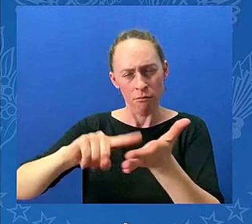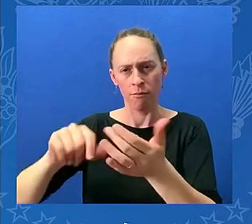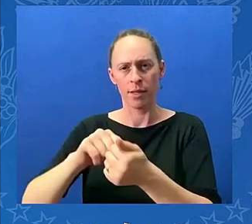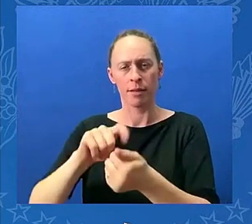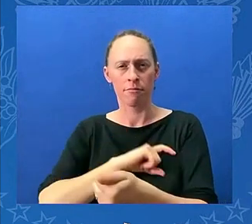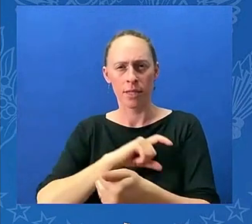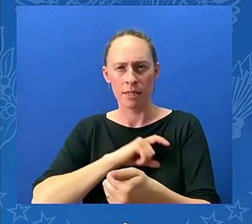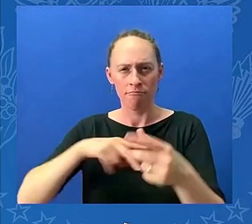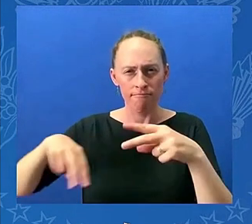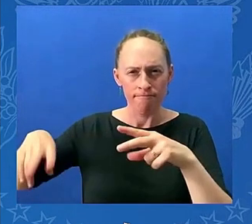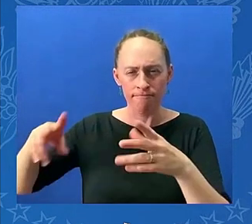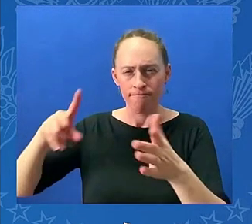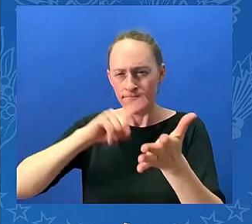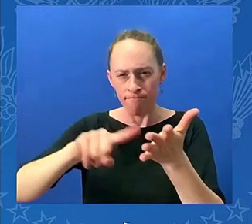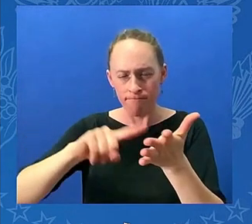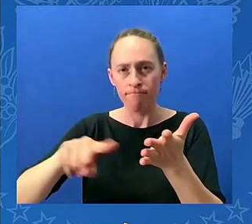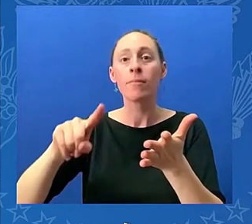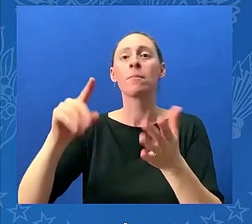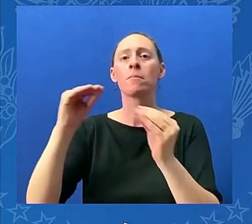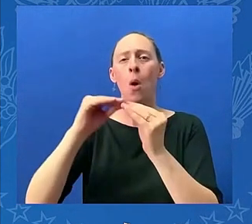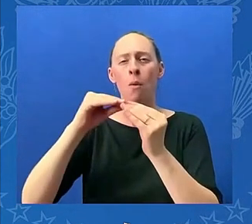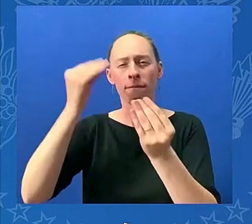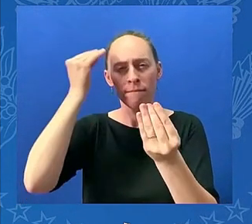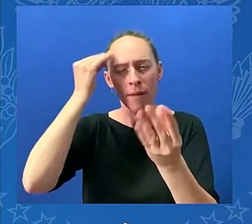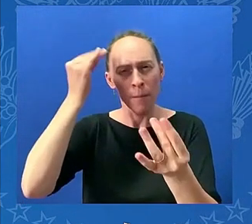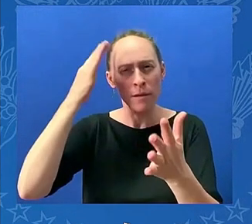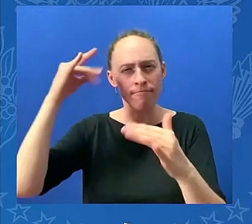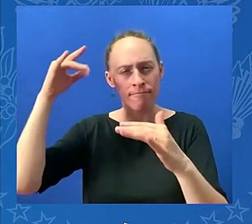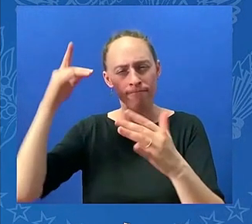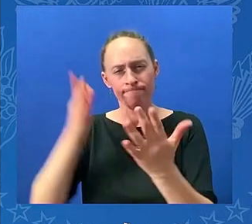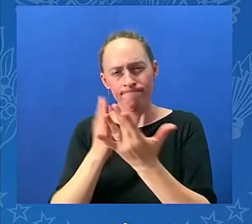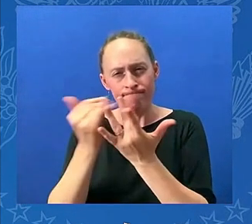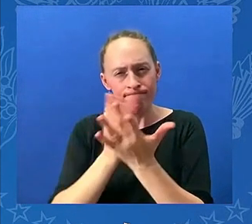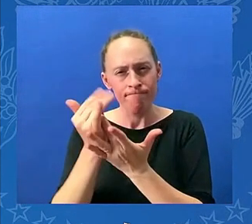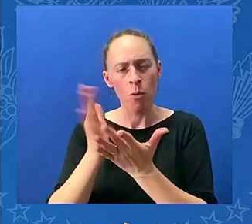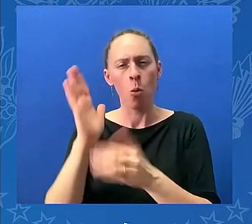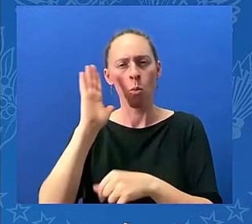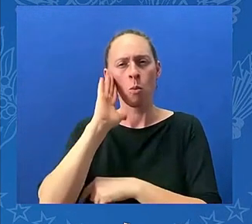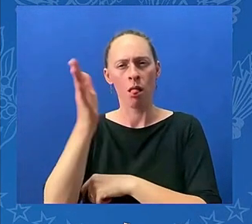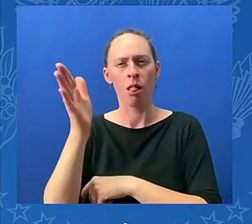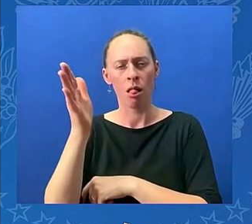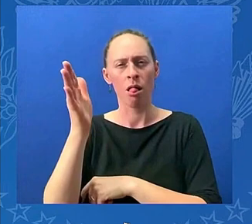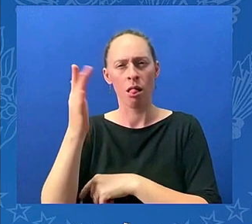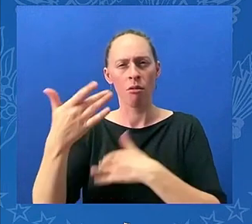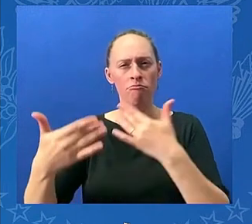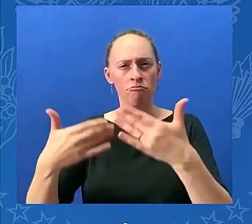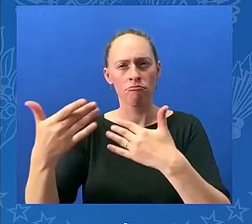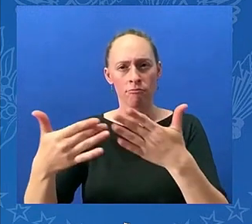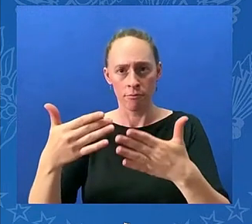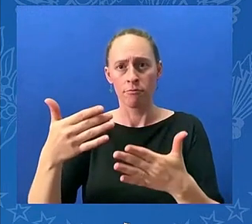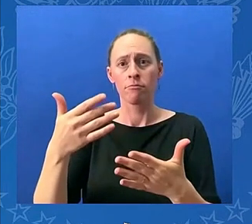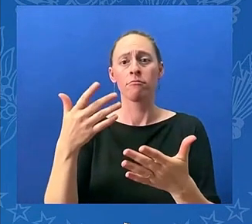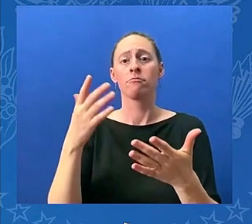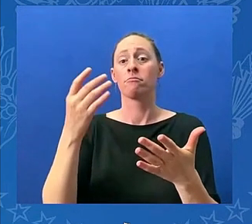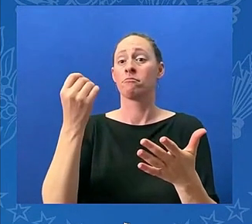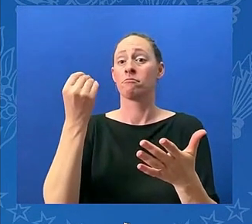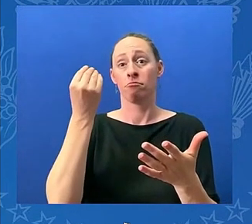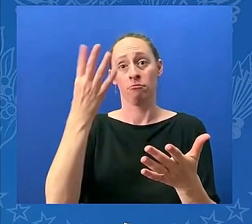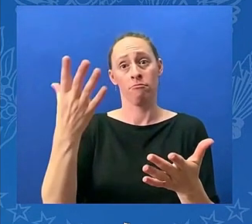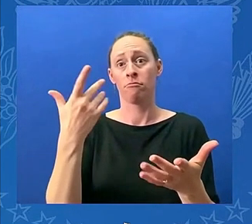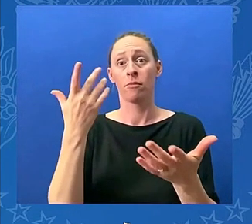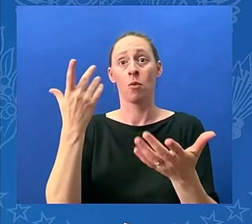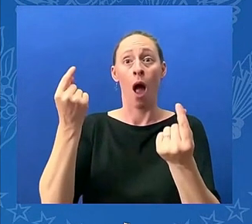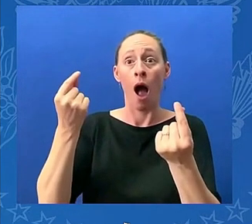thorough and swift and the investigators will have every resource they need to get this done. Look,